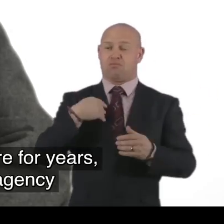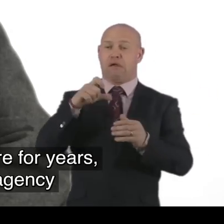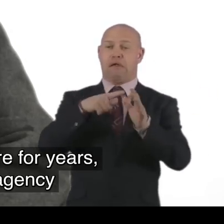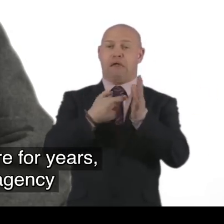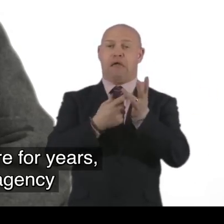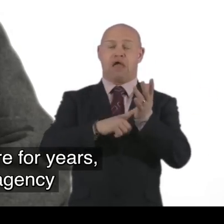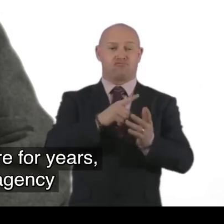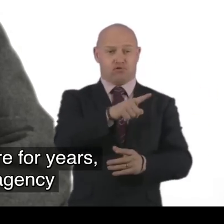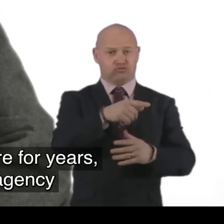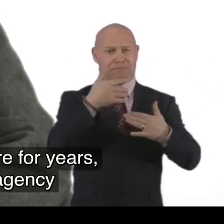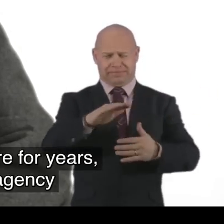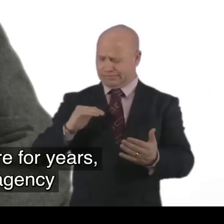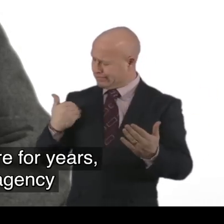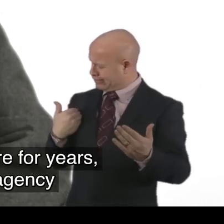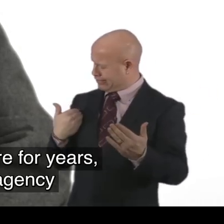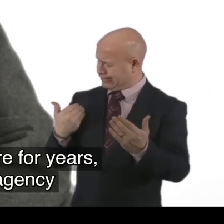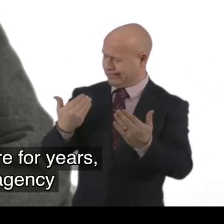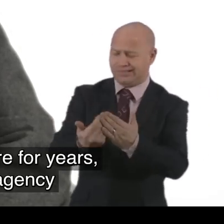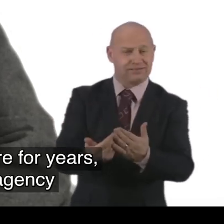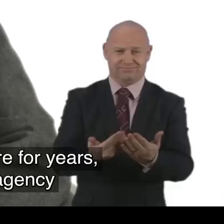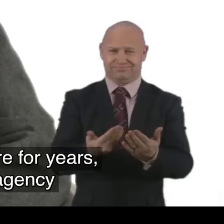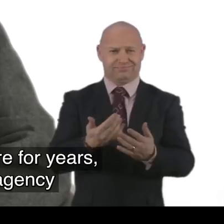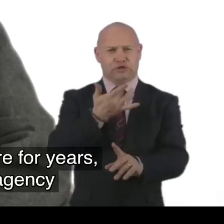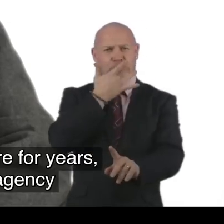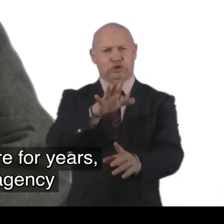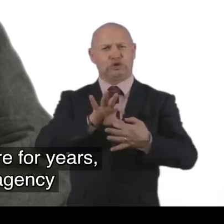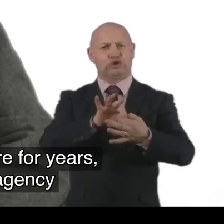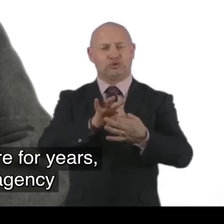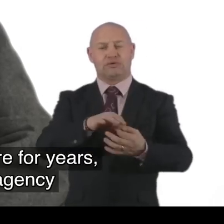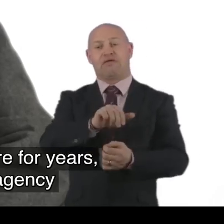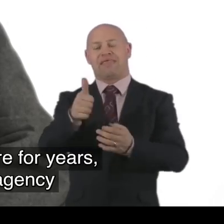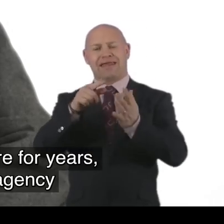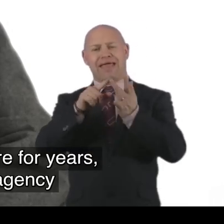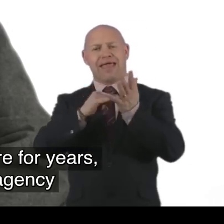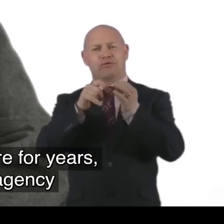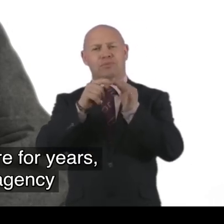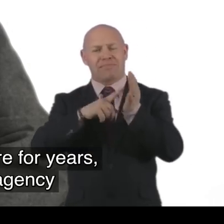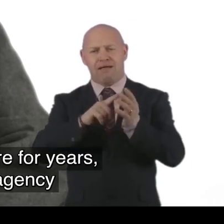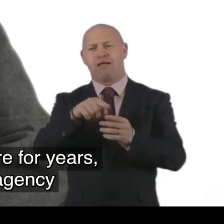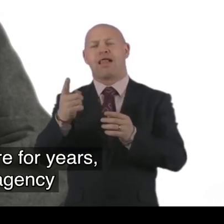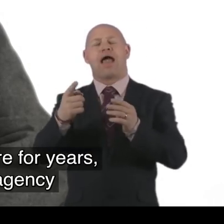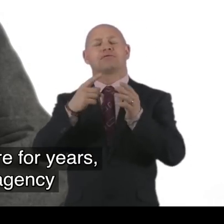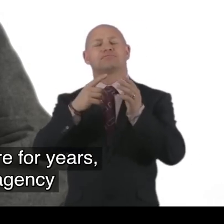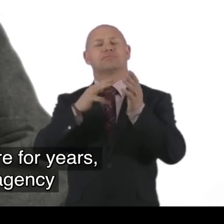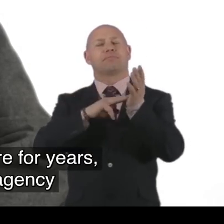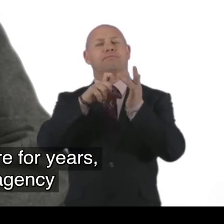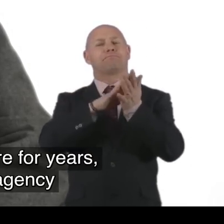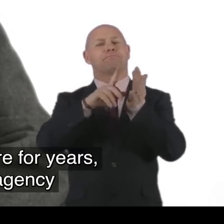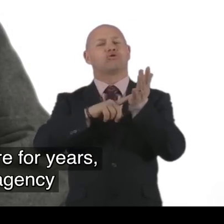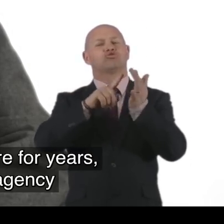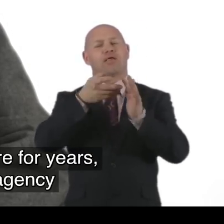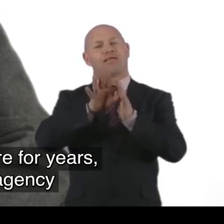But now I've just got Carol. And she's been there for years. And I've got Isabelle. And Michelle.